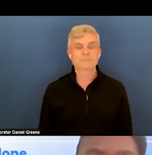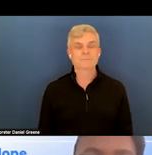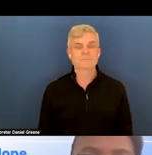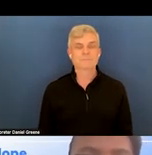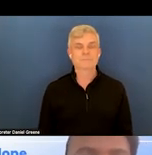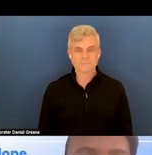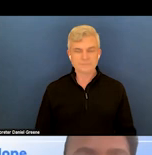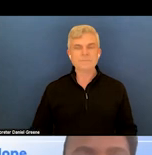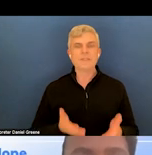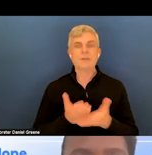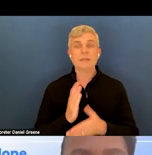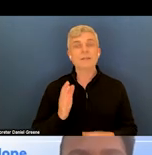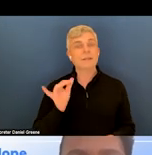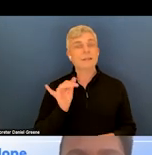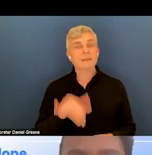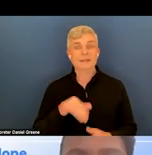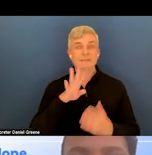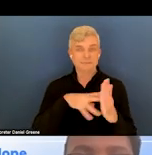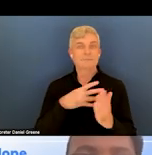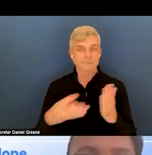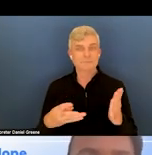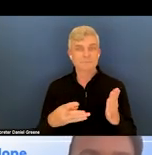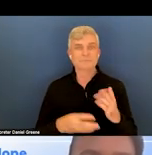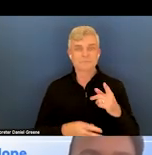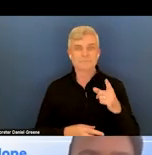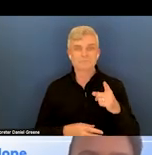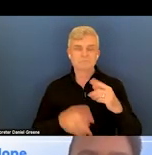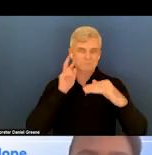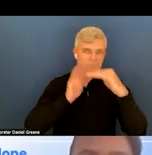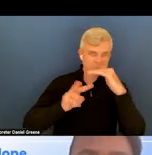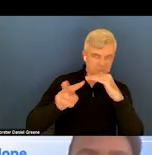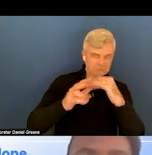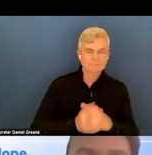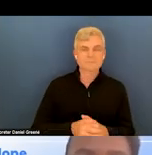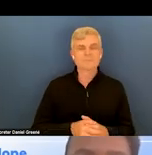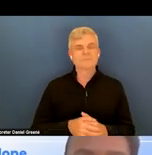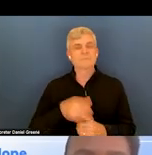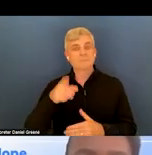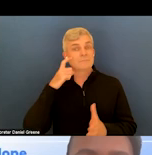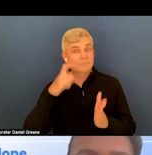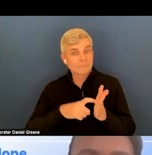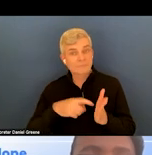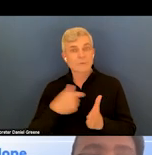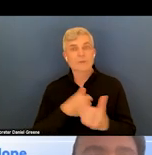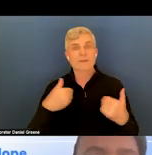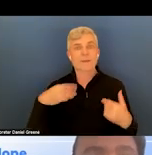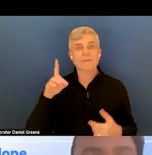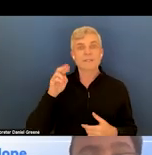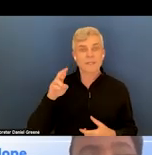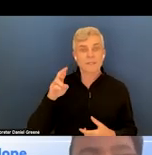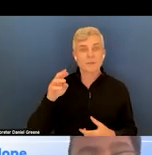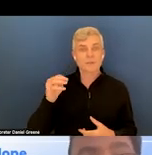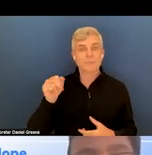All right. So we're slide. Looking ahead, you'll note that we do have Dr. Marion